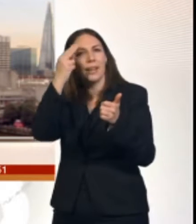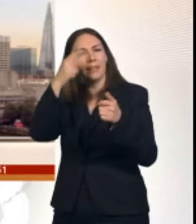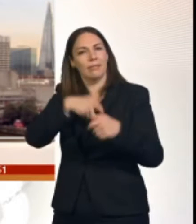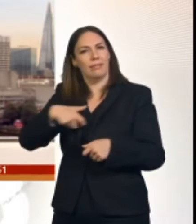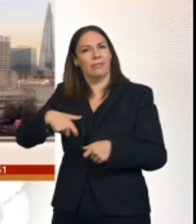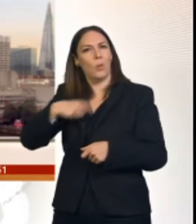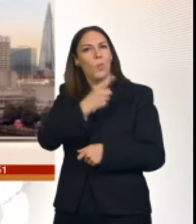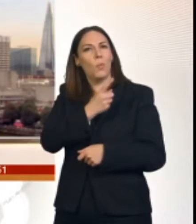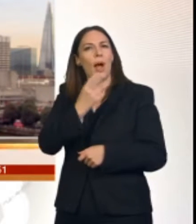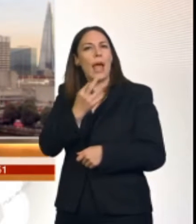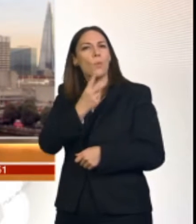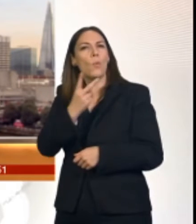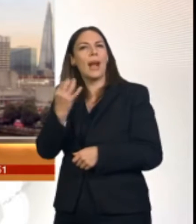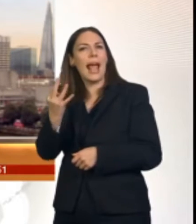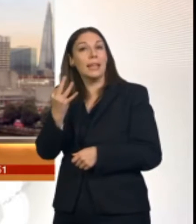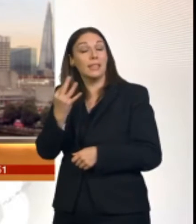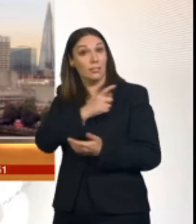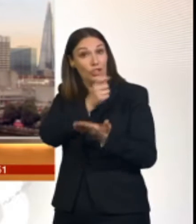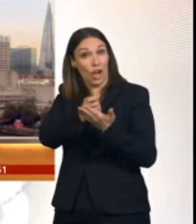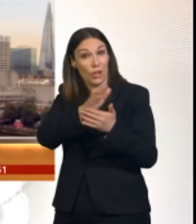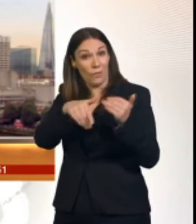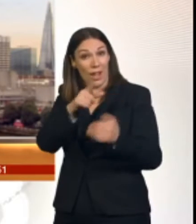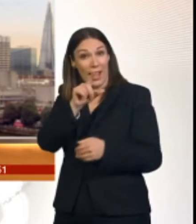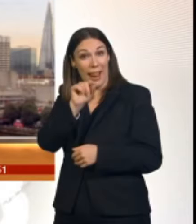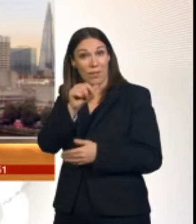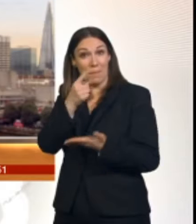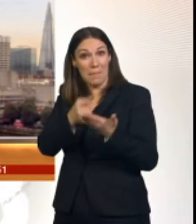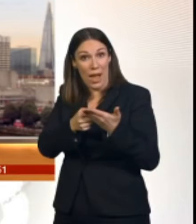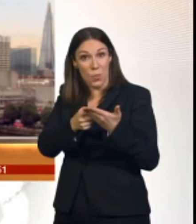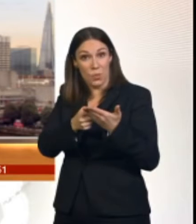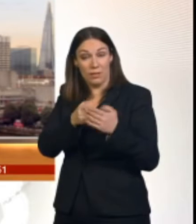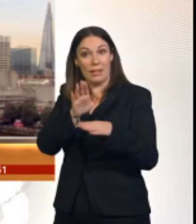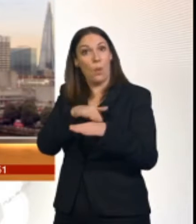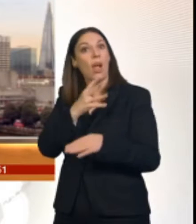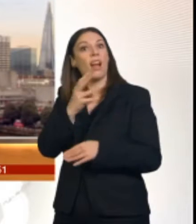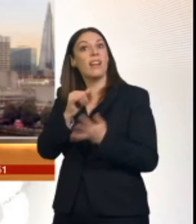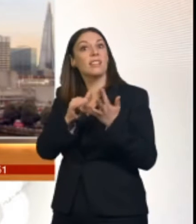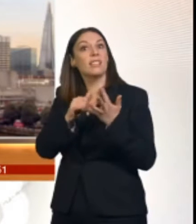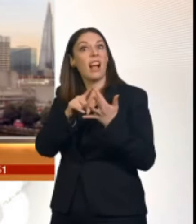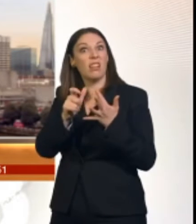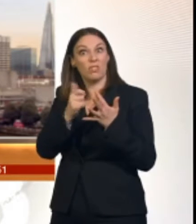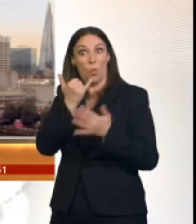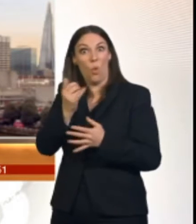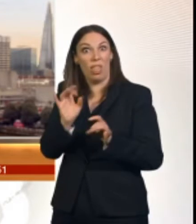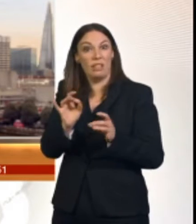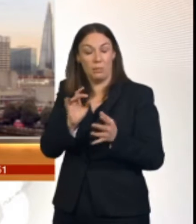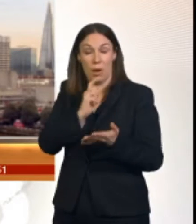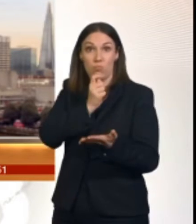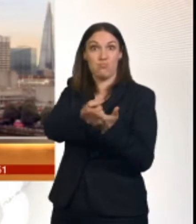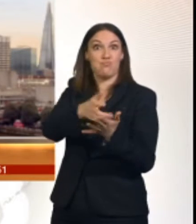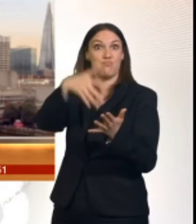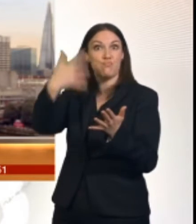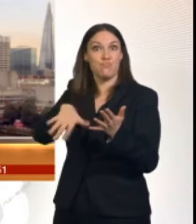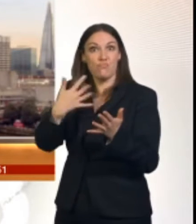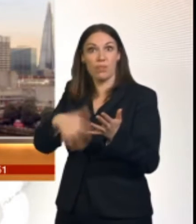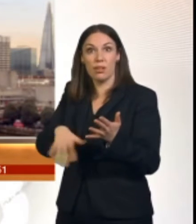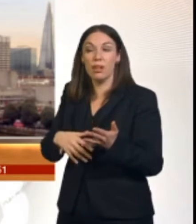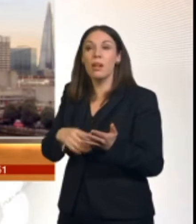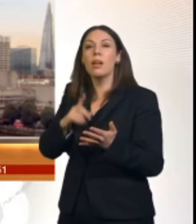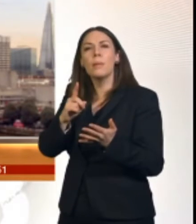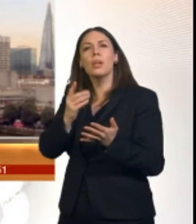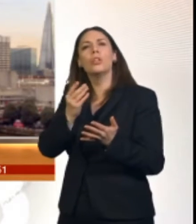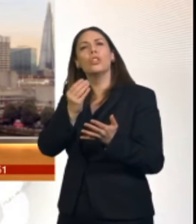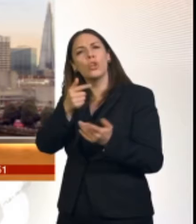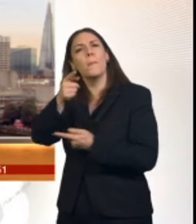over £11 for a 90 second call. Now there are still some consumers today for whom these services really matter.